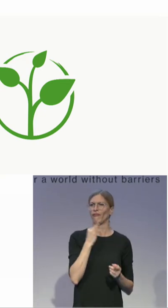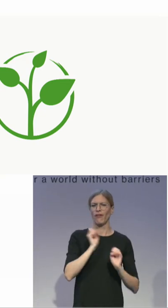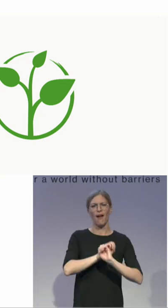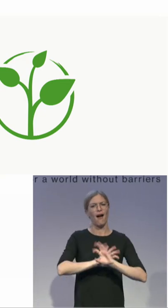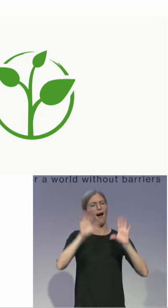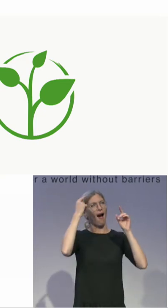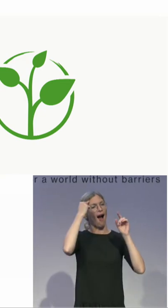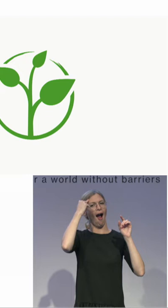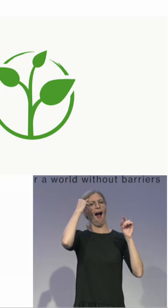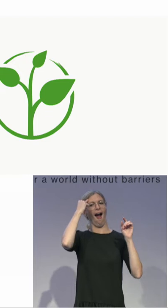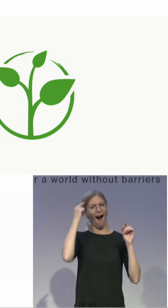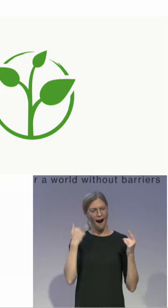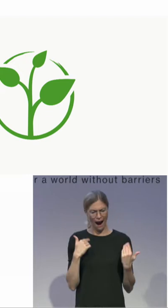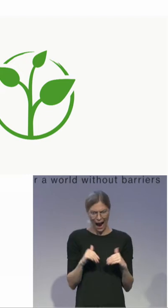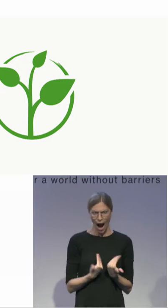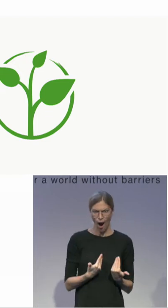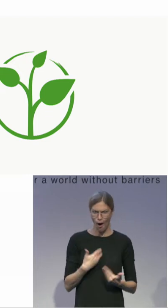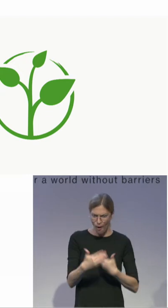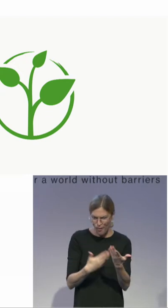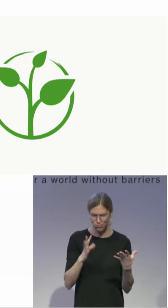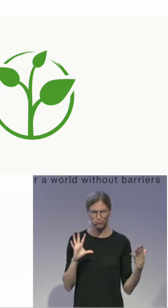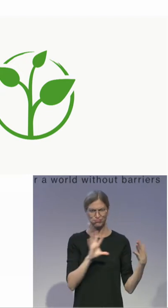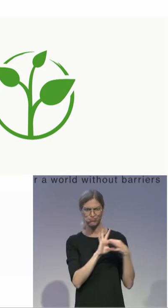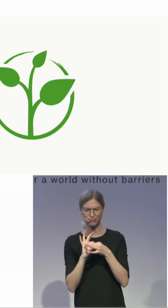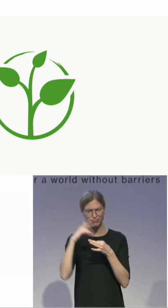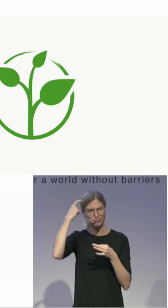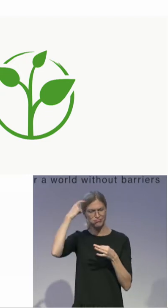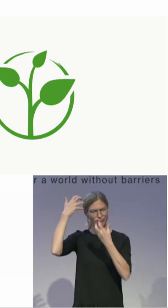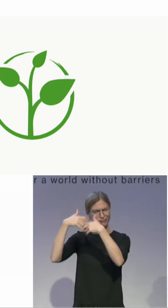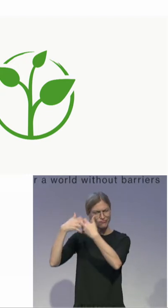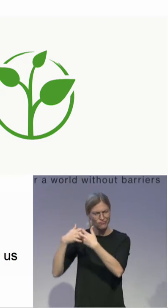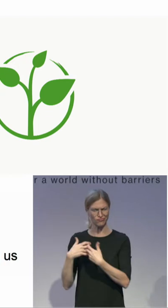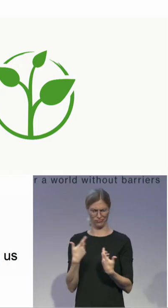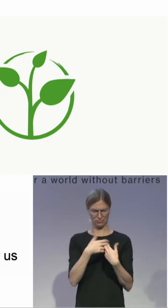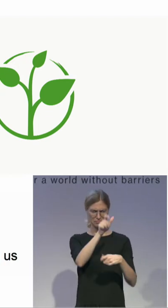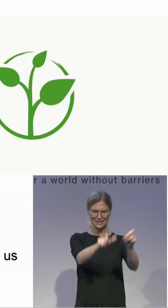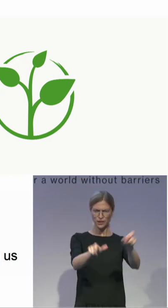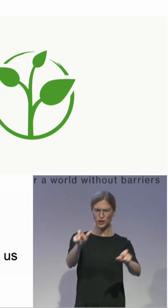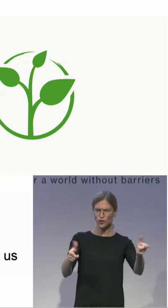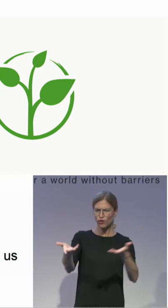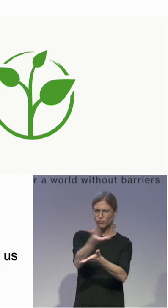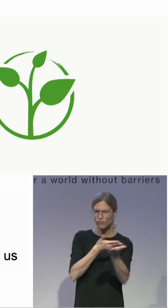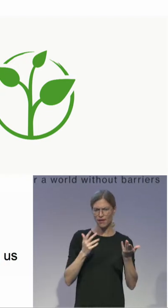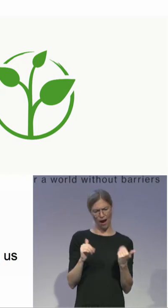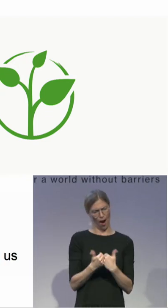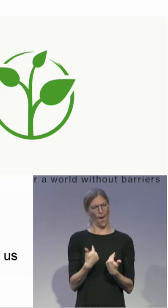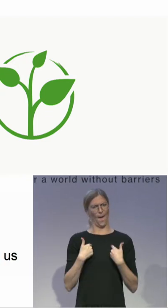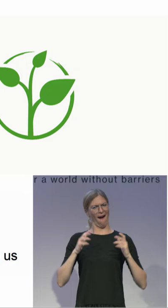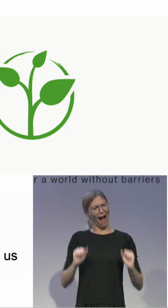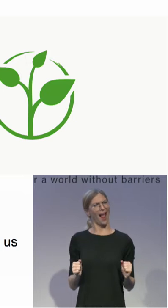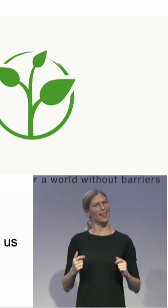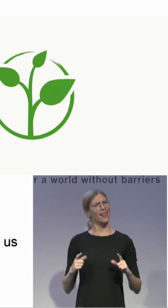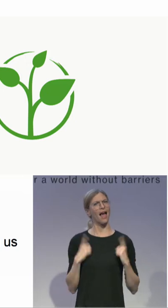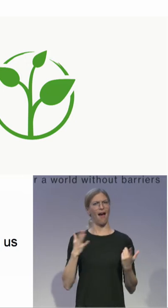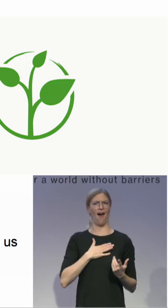those things are interconnected and how important they are for persons with support needs to really live fulfilled lives the